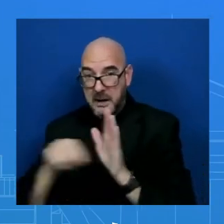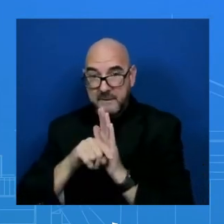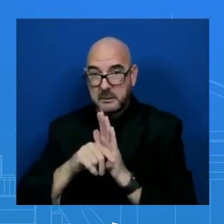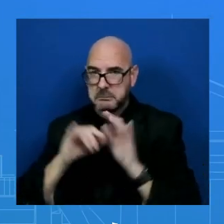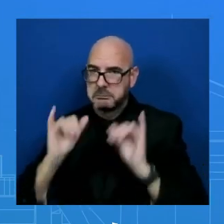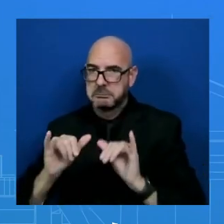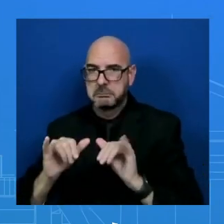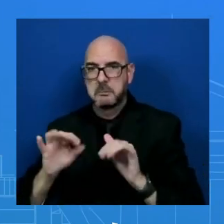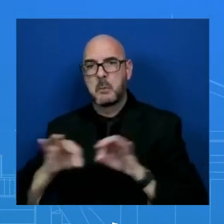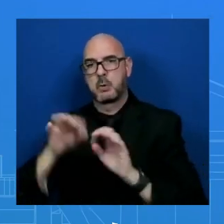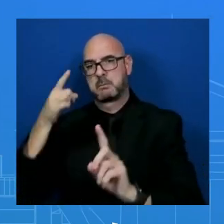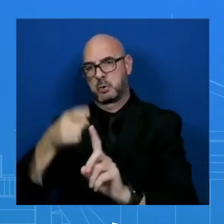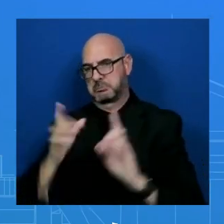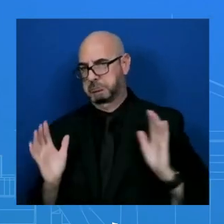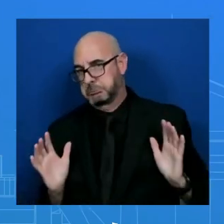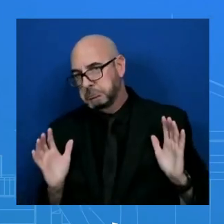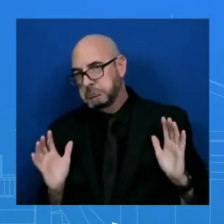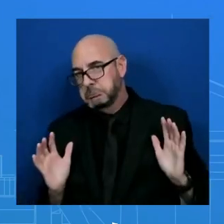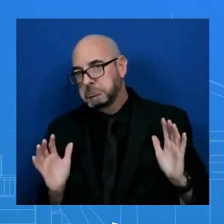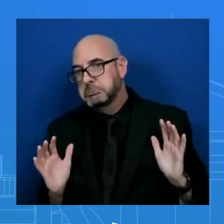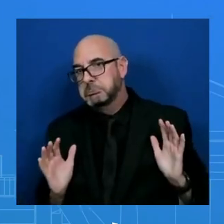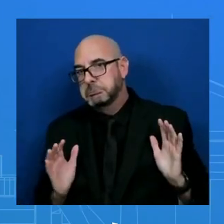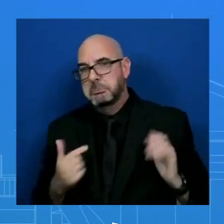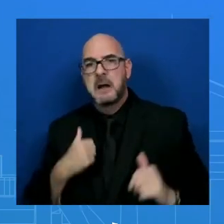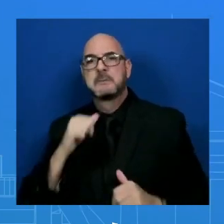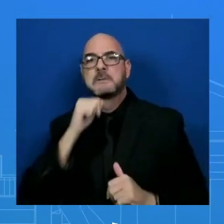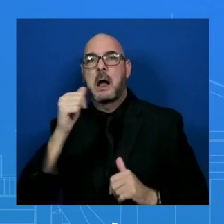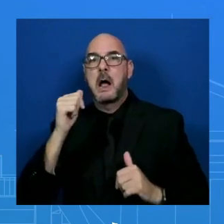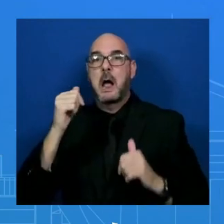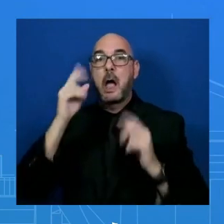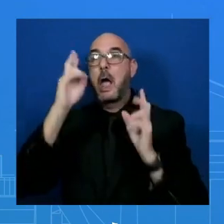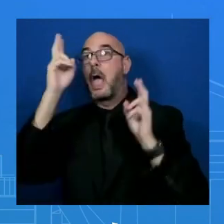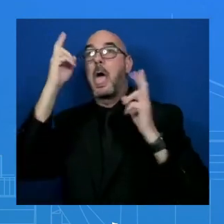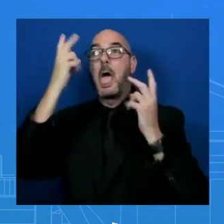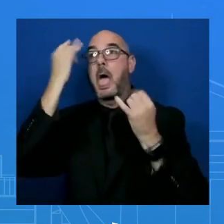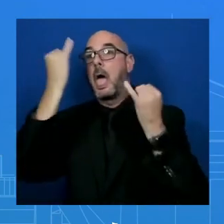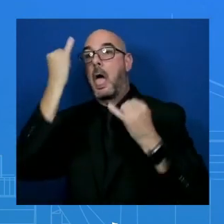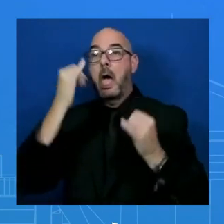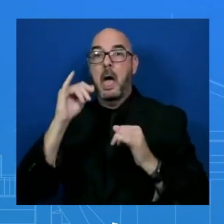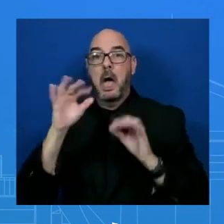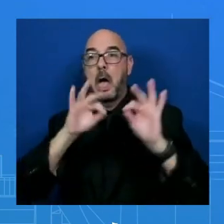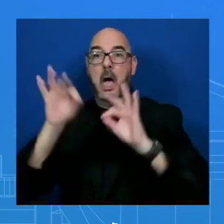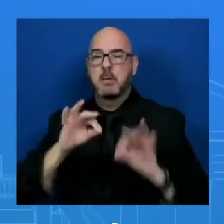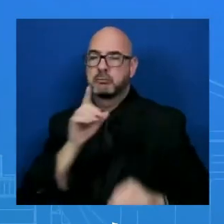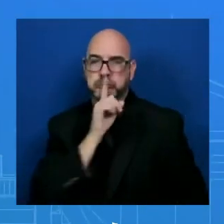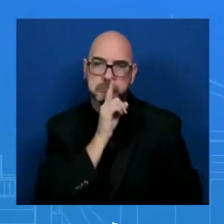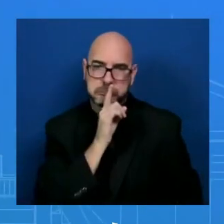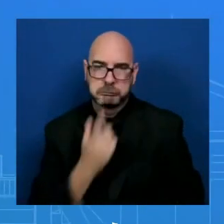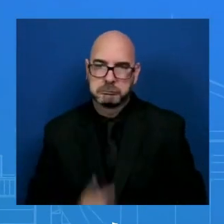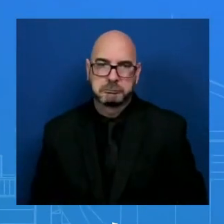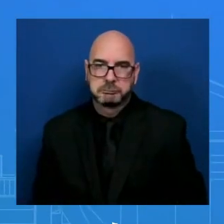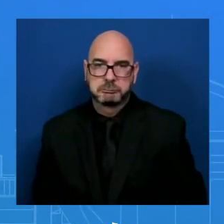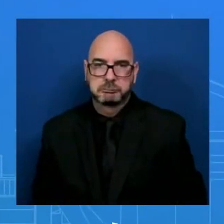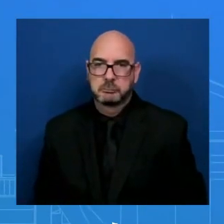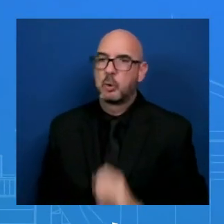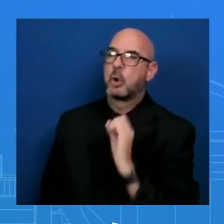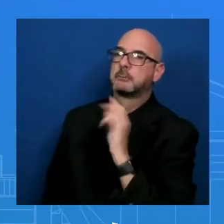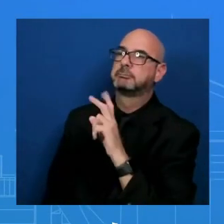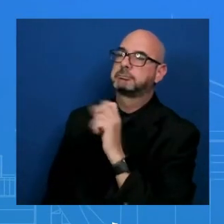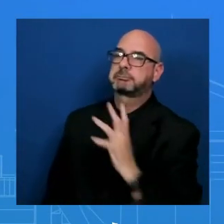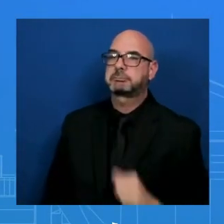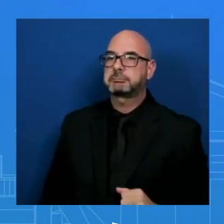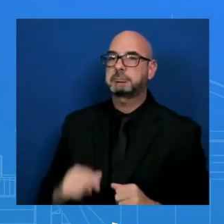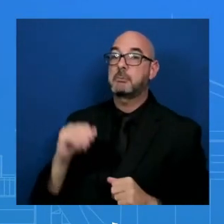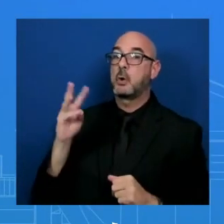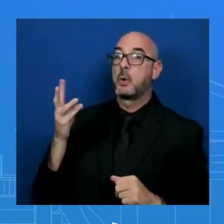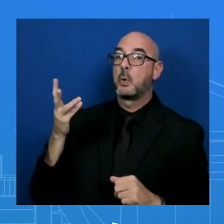symptoms. Just not going to get into hypotheticals. Go ahead, Karen. Just a quick follow, and then I want to do another topic if I can. Yeah, for sure. So when should we expect